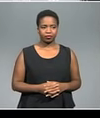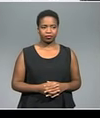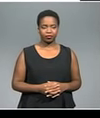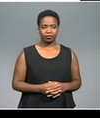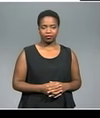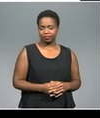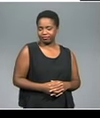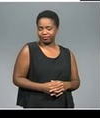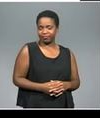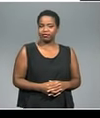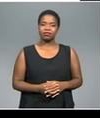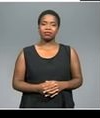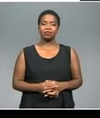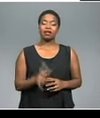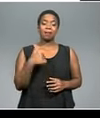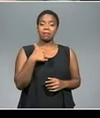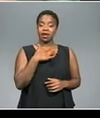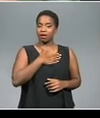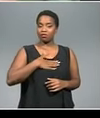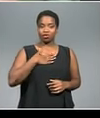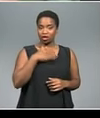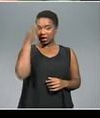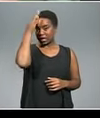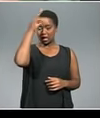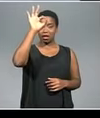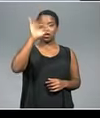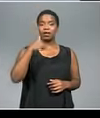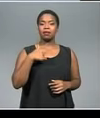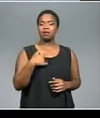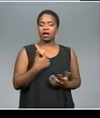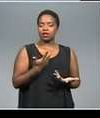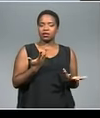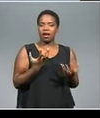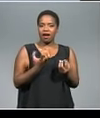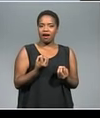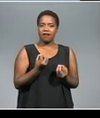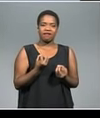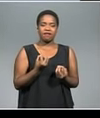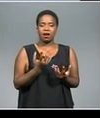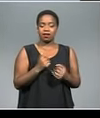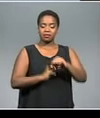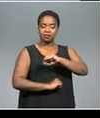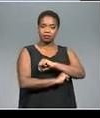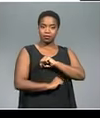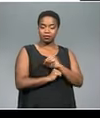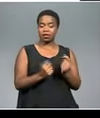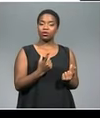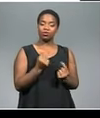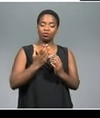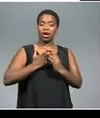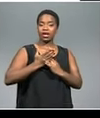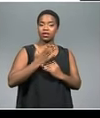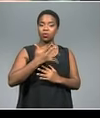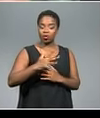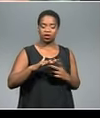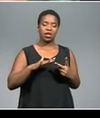I appreciate the fact that the government have sort of laid a basis for restructuring access to water and